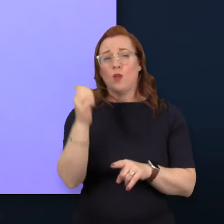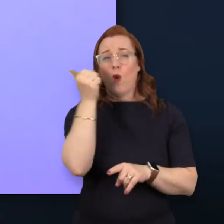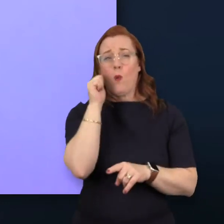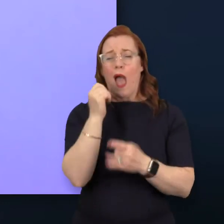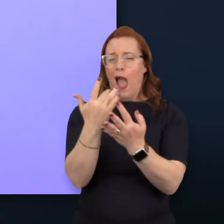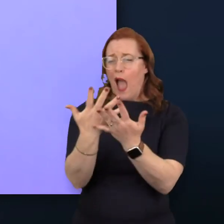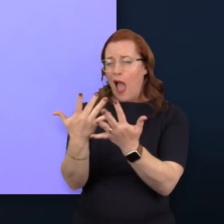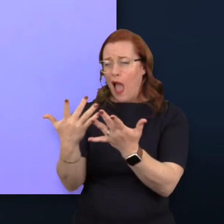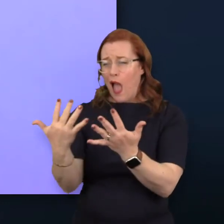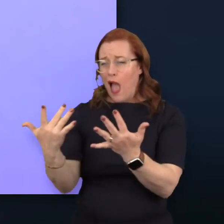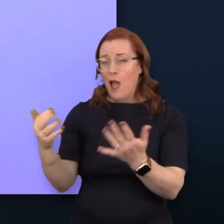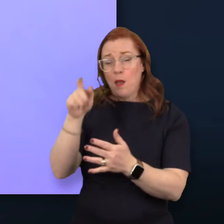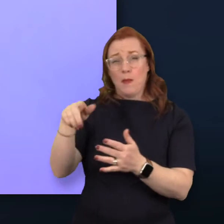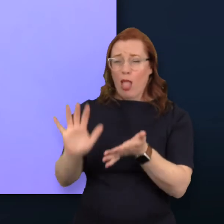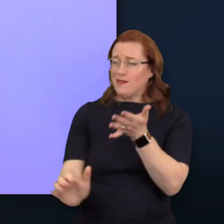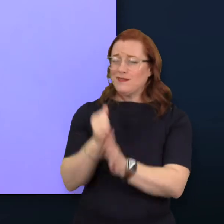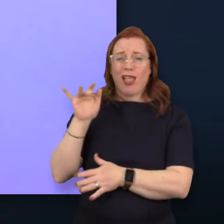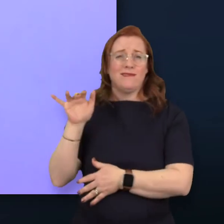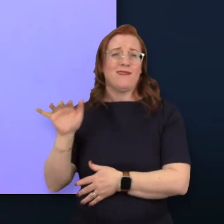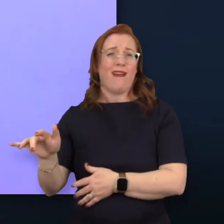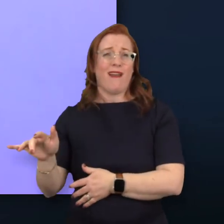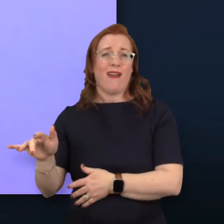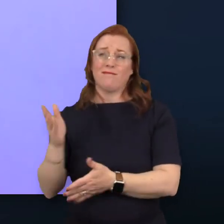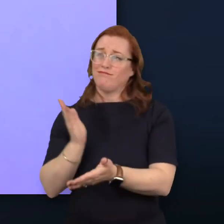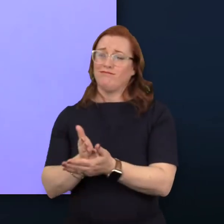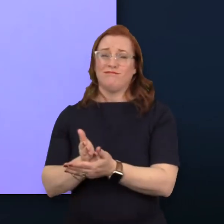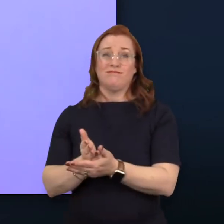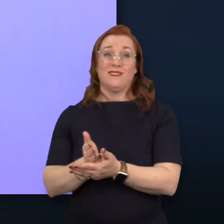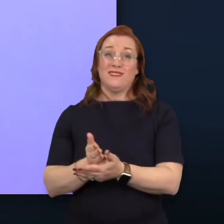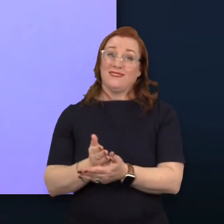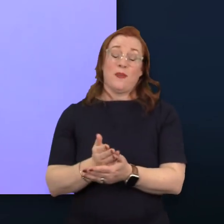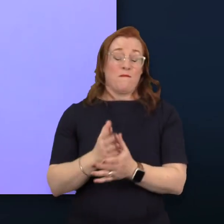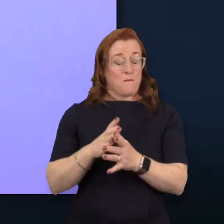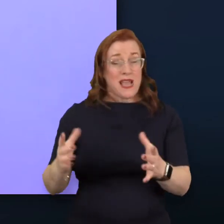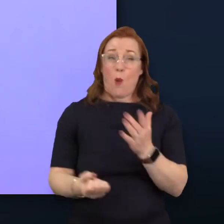There's a significant opportunity to gain critical skills right here.